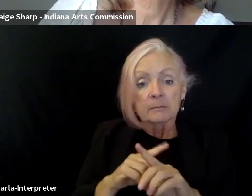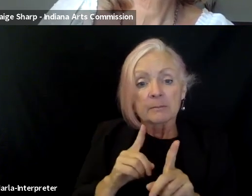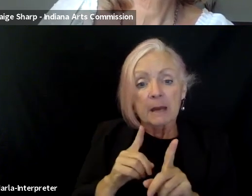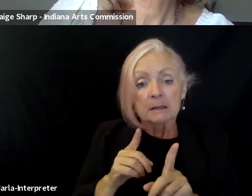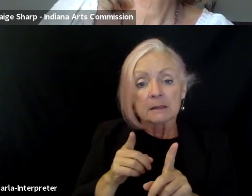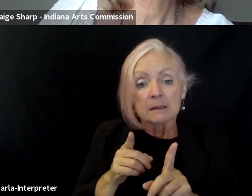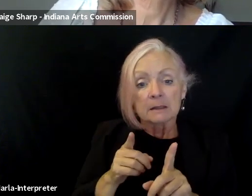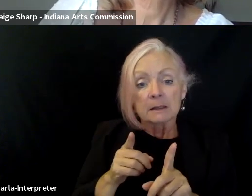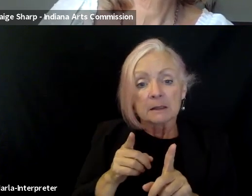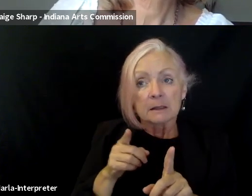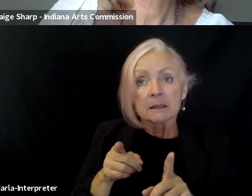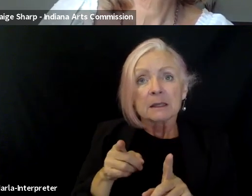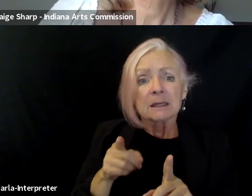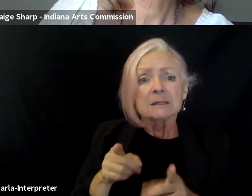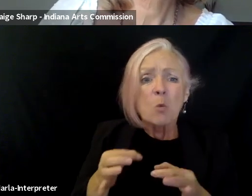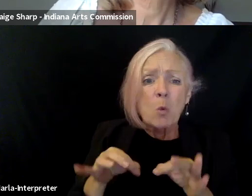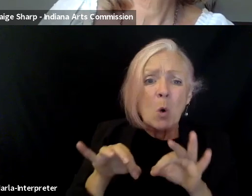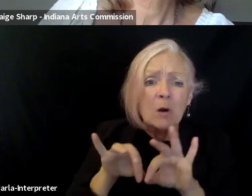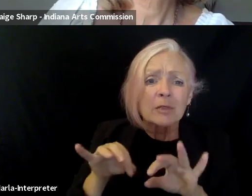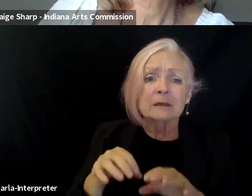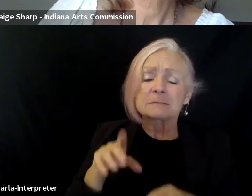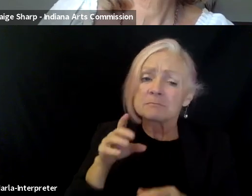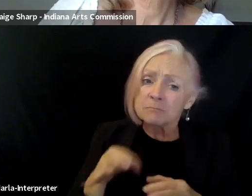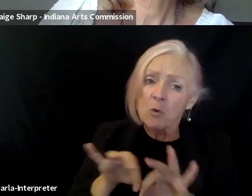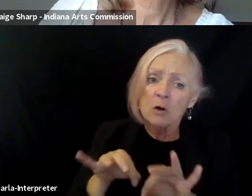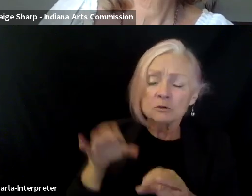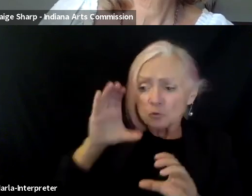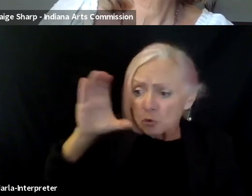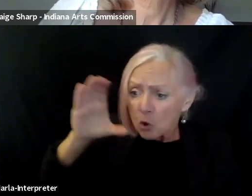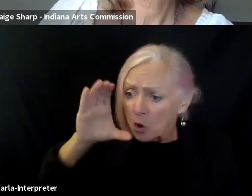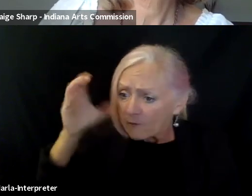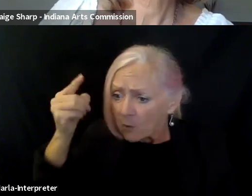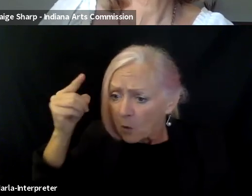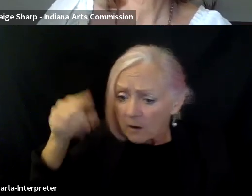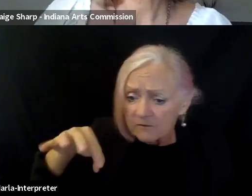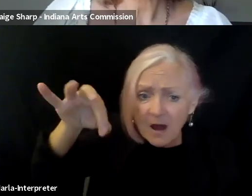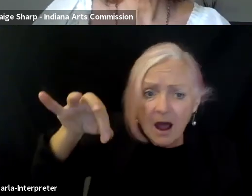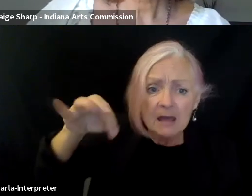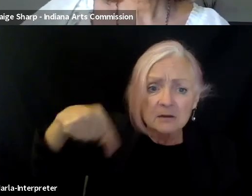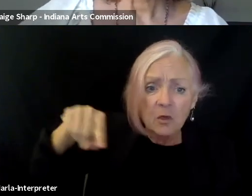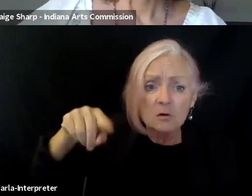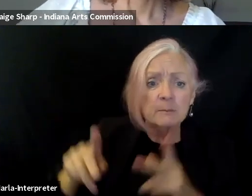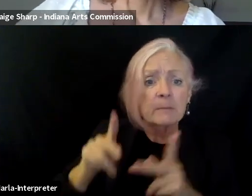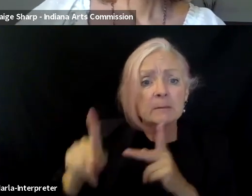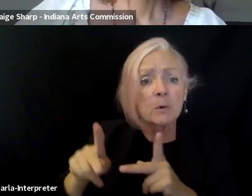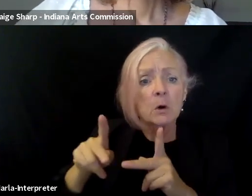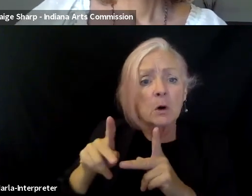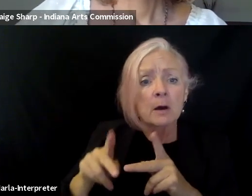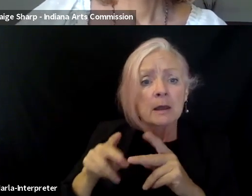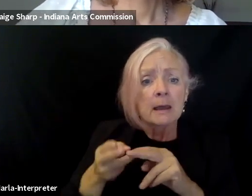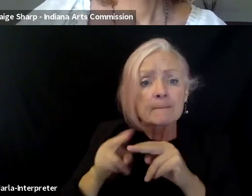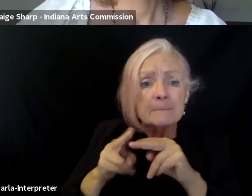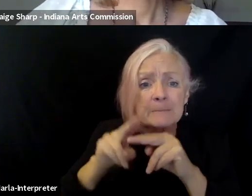looking for and building trust with, um, because we know those numbers will continue to grow in the future